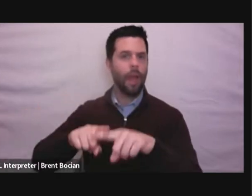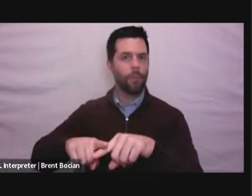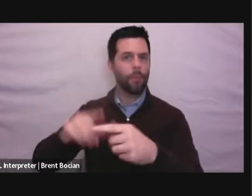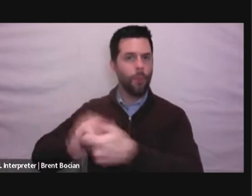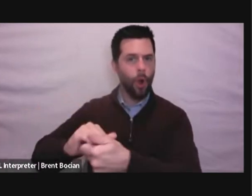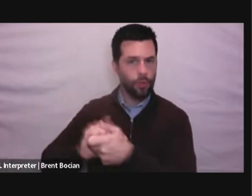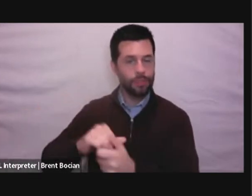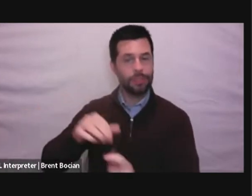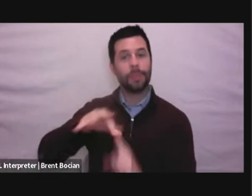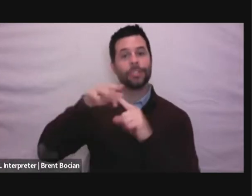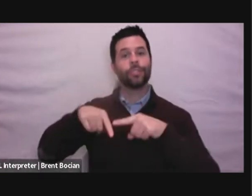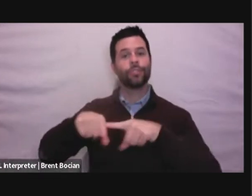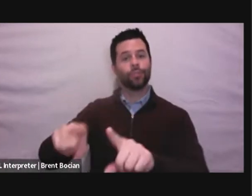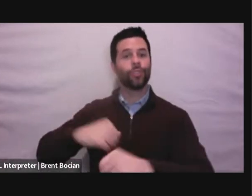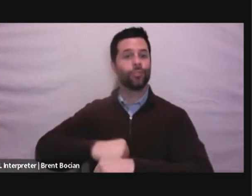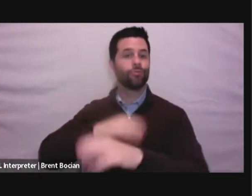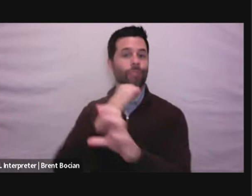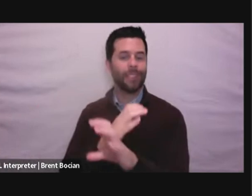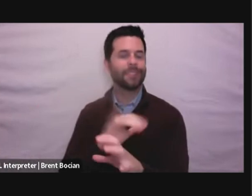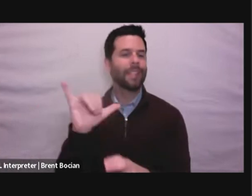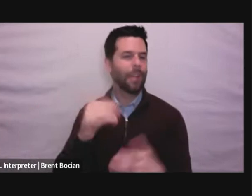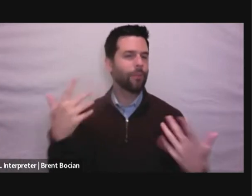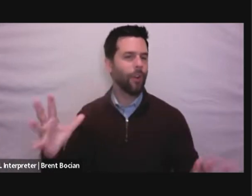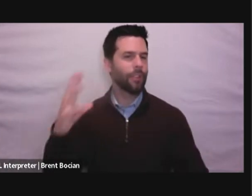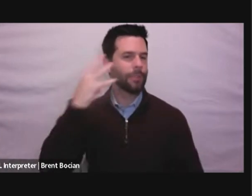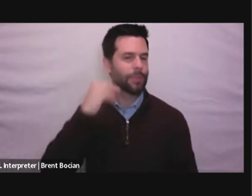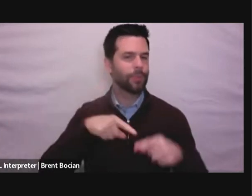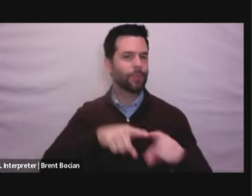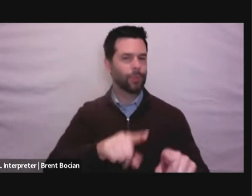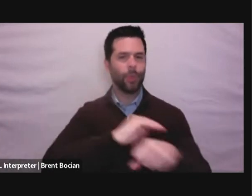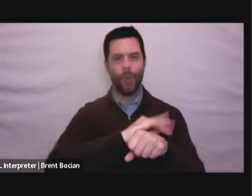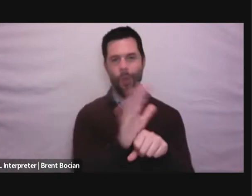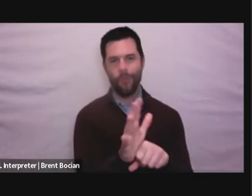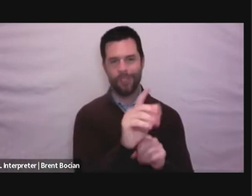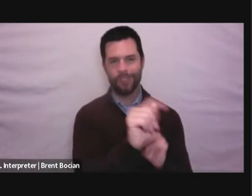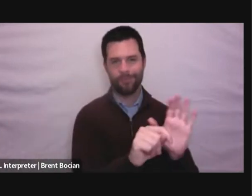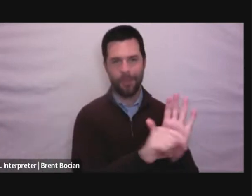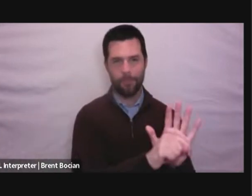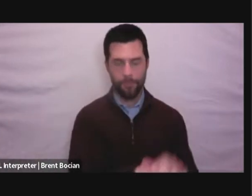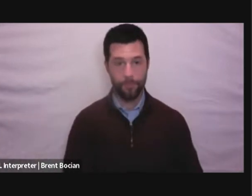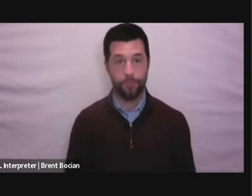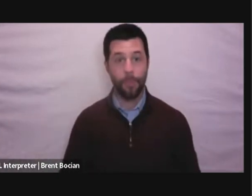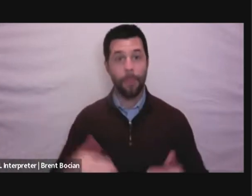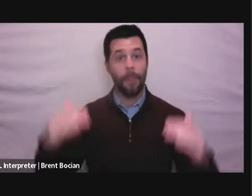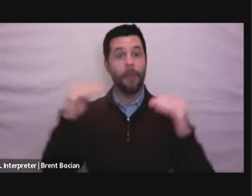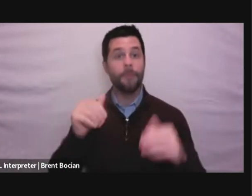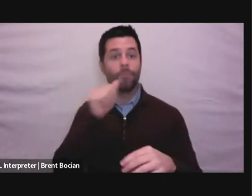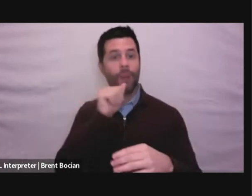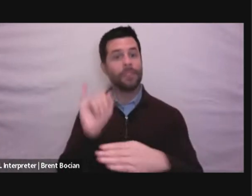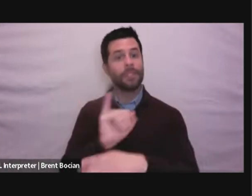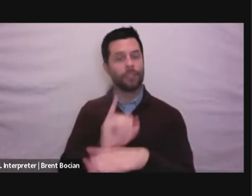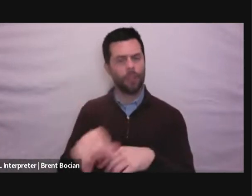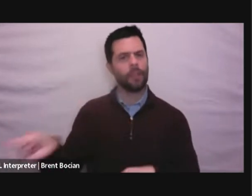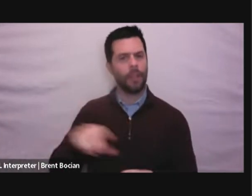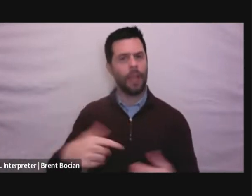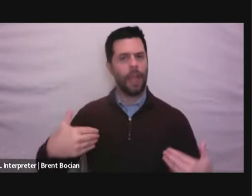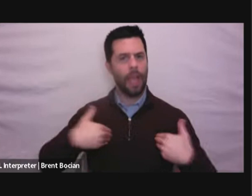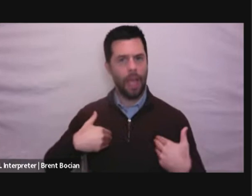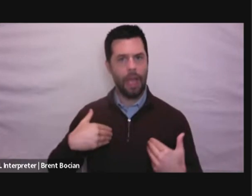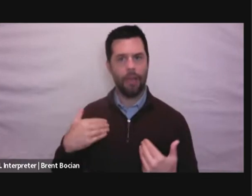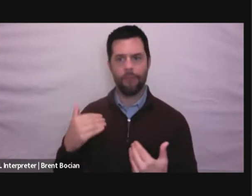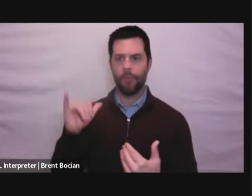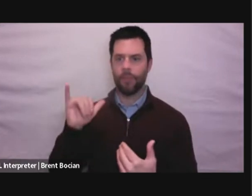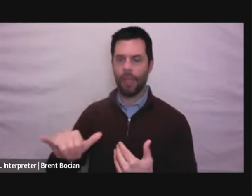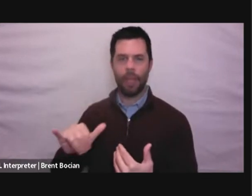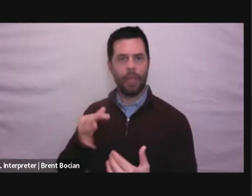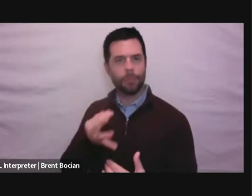as we've experienced through COVID-19. The private sector, in turn, has extraordinary expertise in many of the